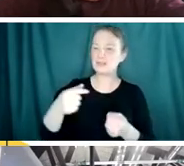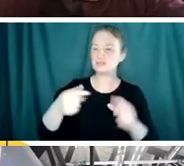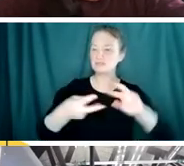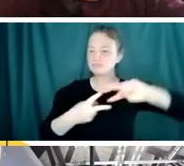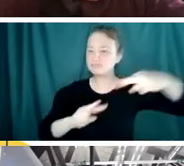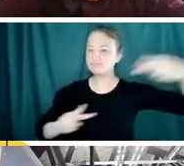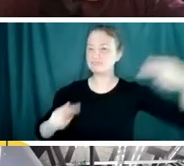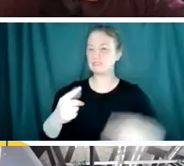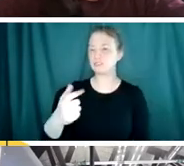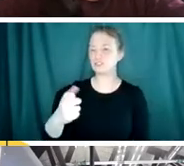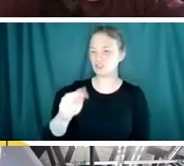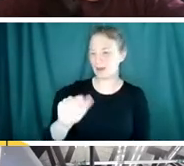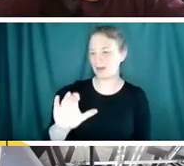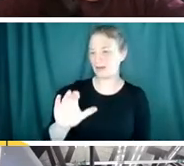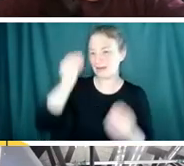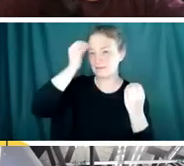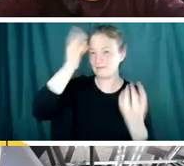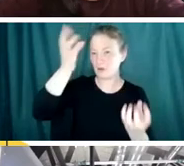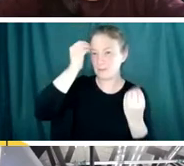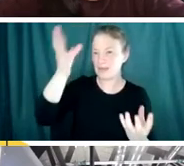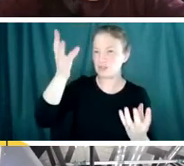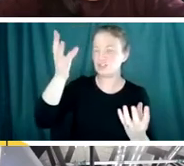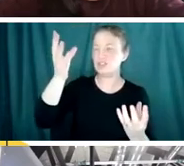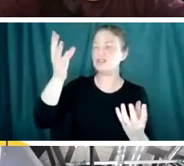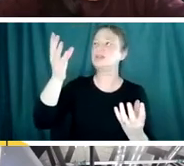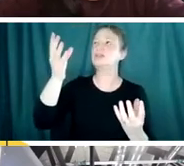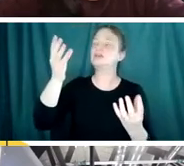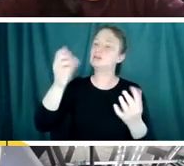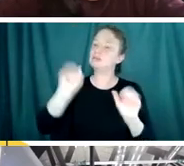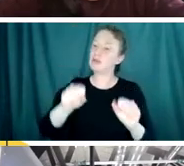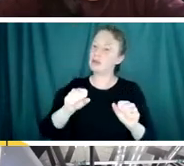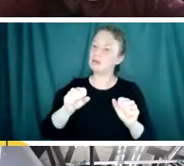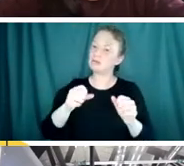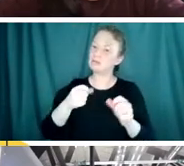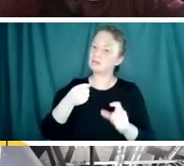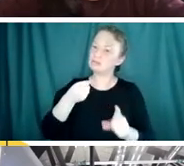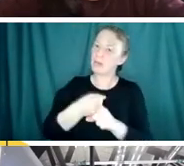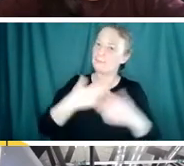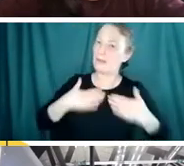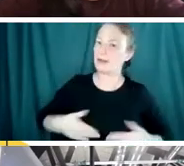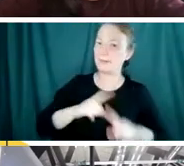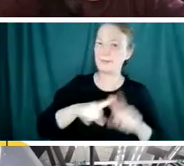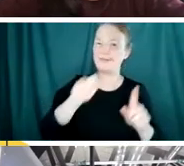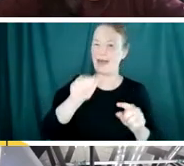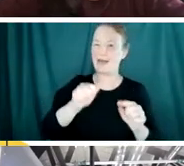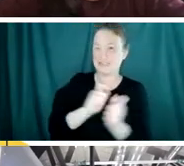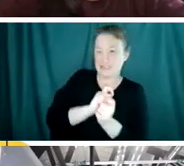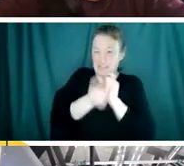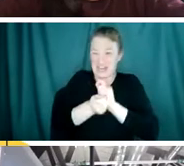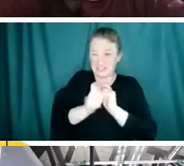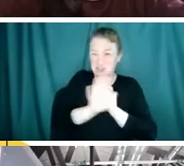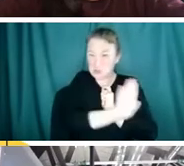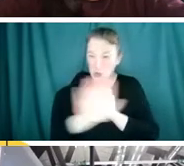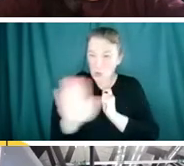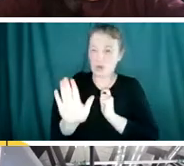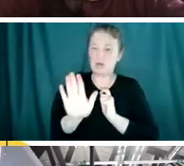but it doesn't go backwards and get into your DNA. That being said, there's one family